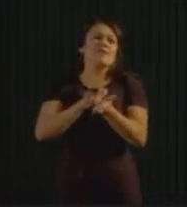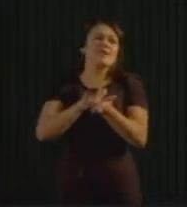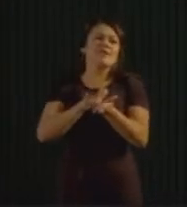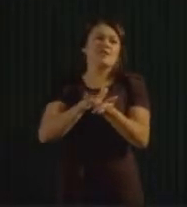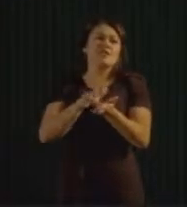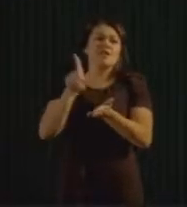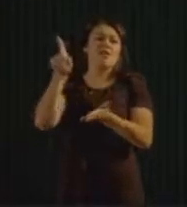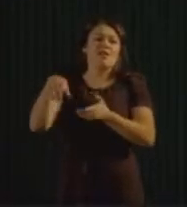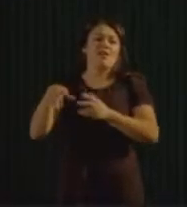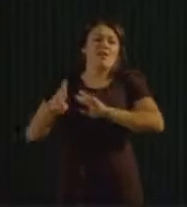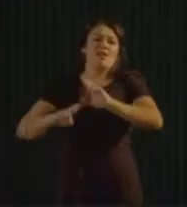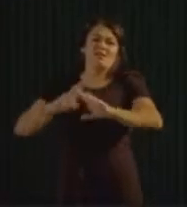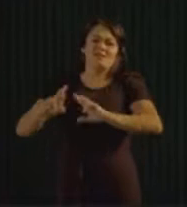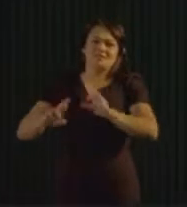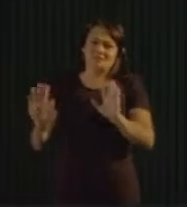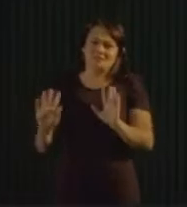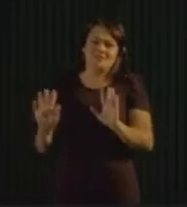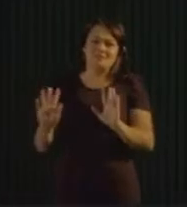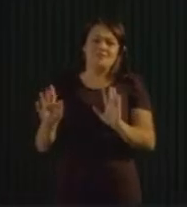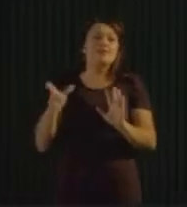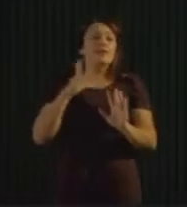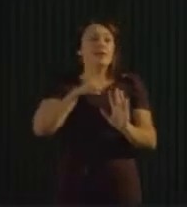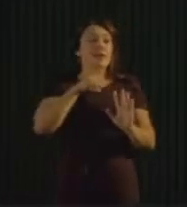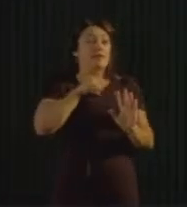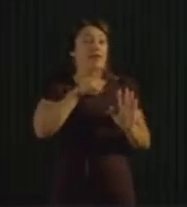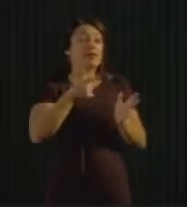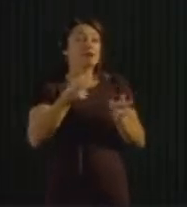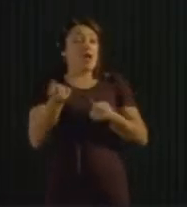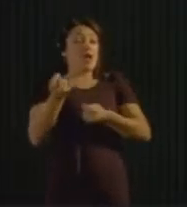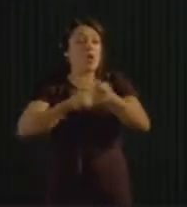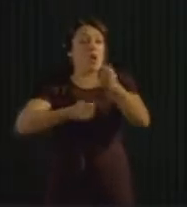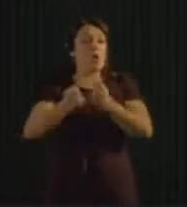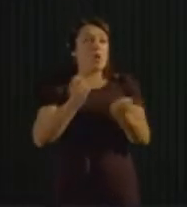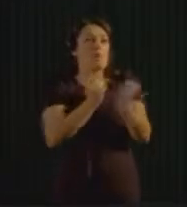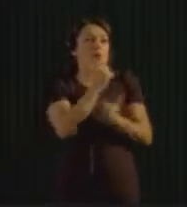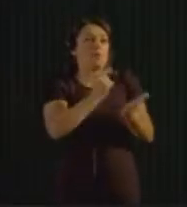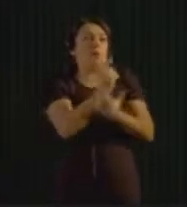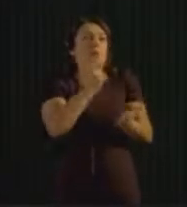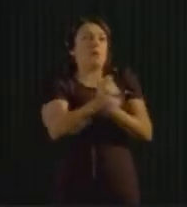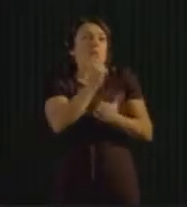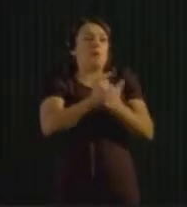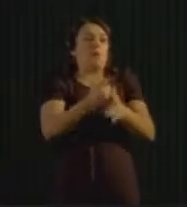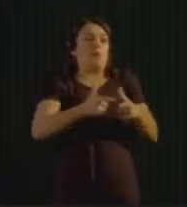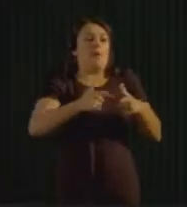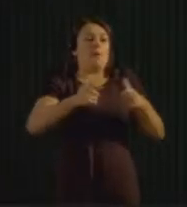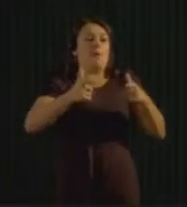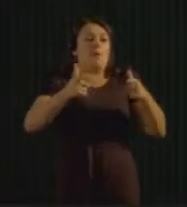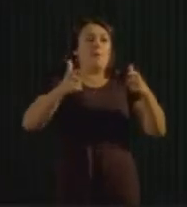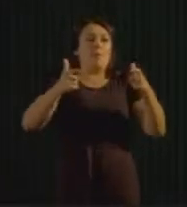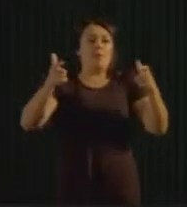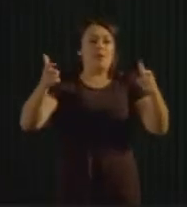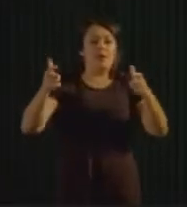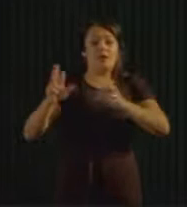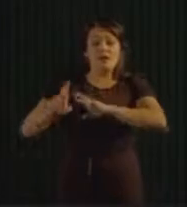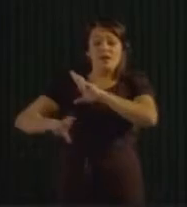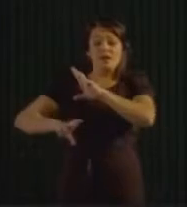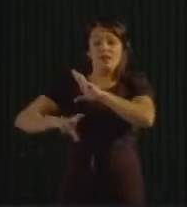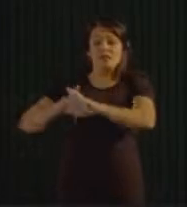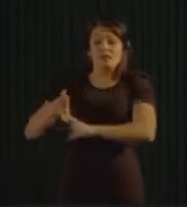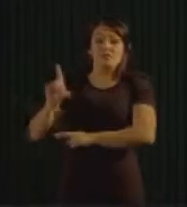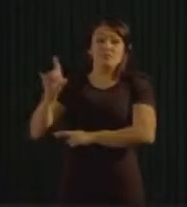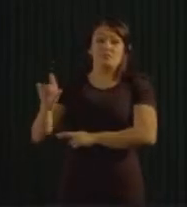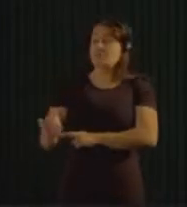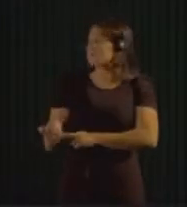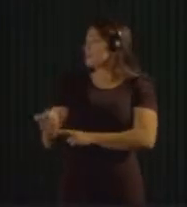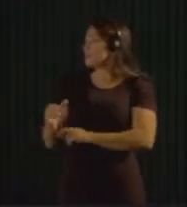economy on the bottom. We know how it goes there. It goes for the waste, goes for incineration or landfill. The over one is